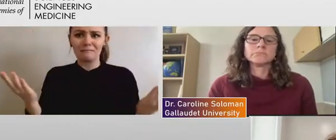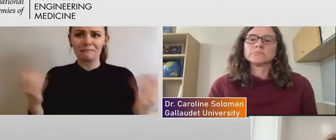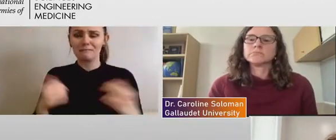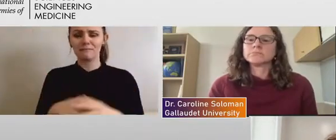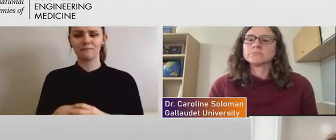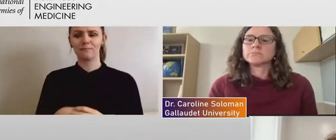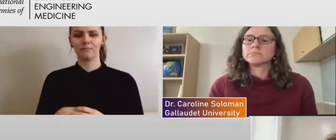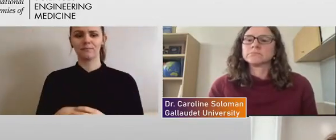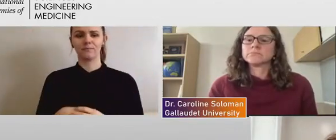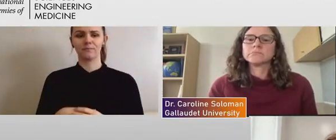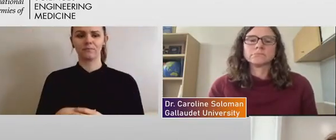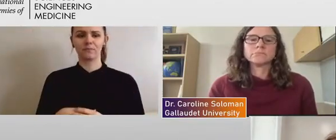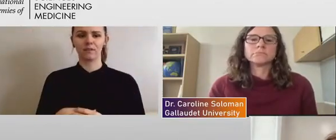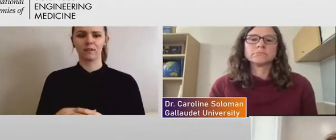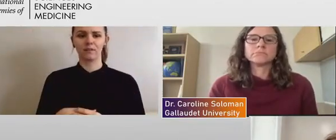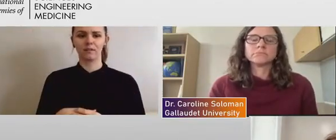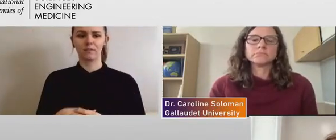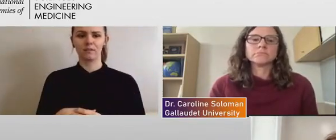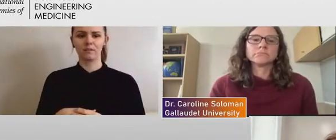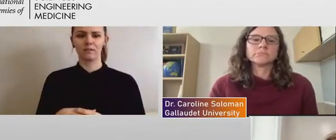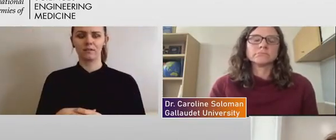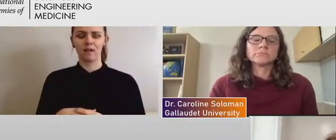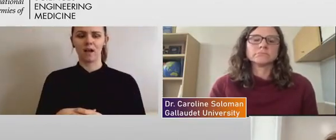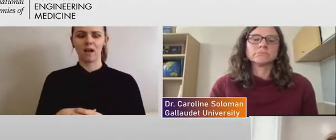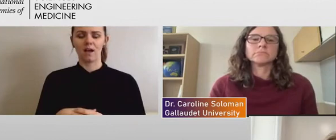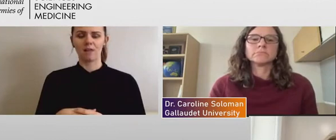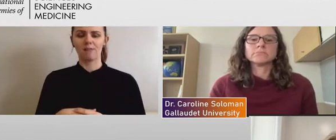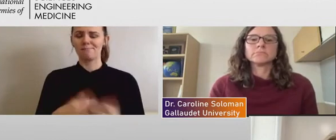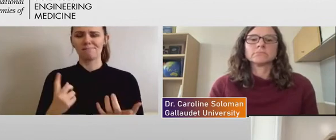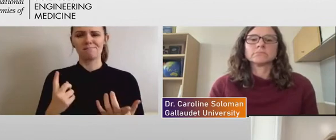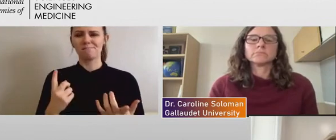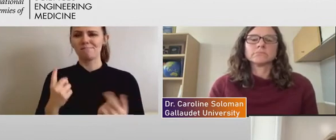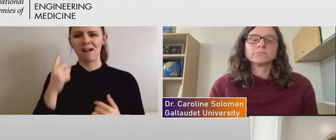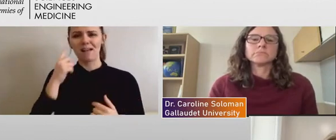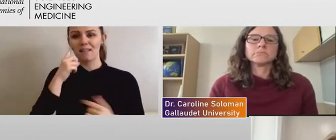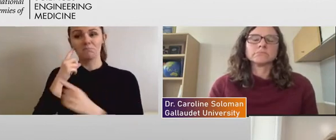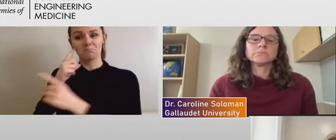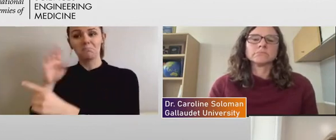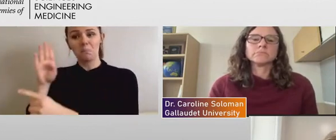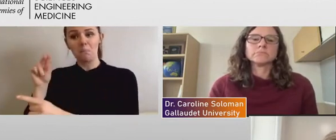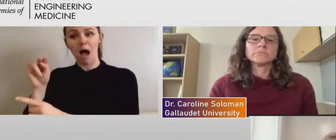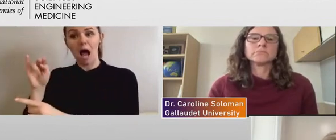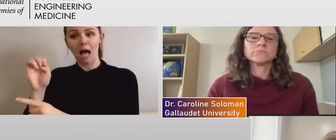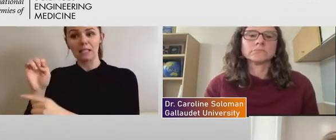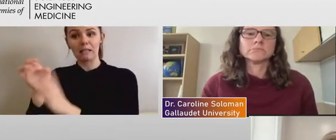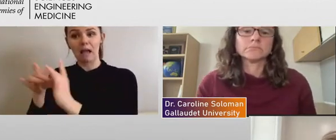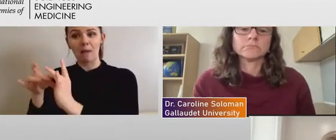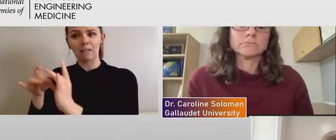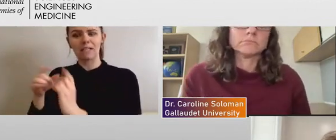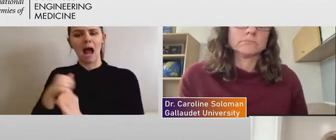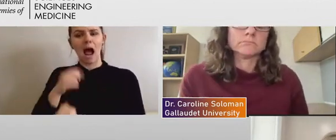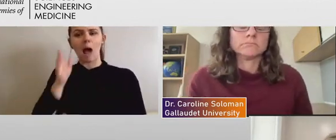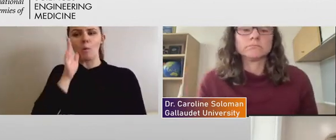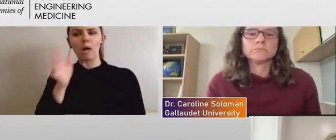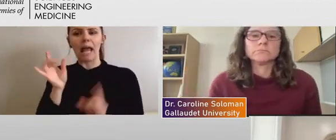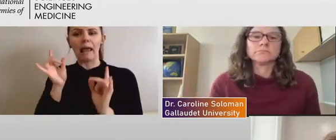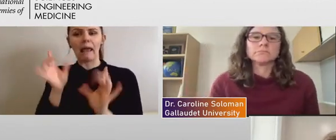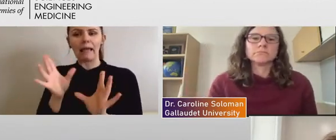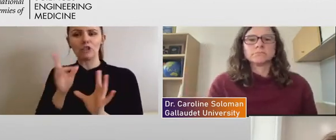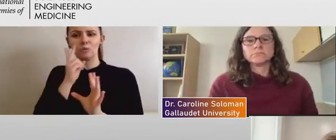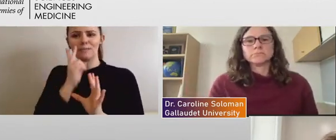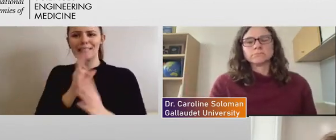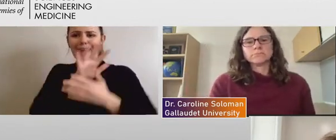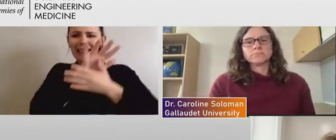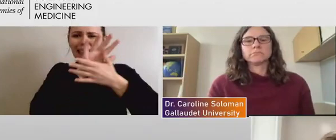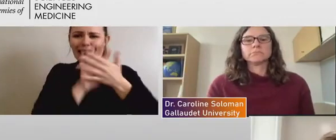and I think that, you know, I would hate, like, uh, Bonnie has said, I would hate to see these kinds of